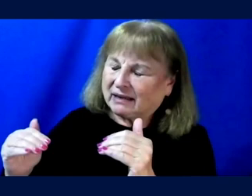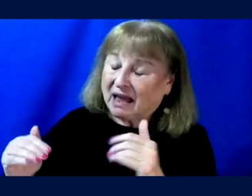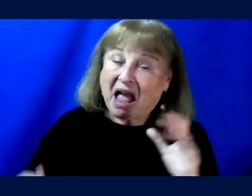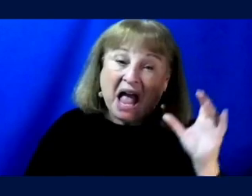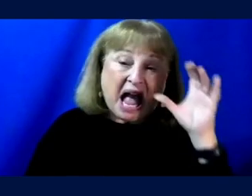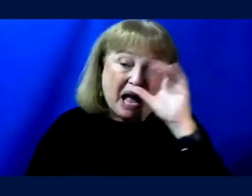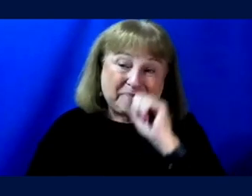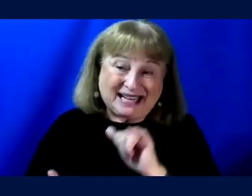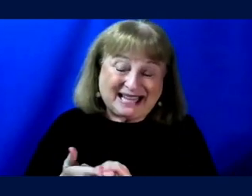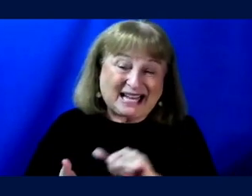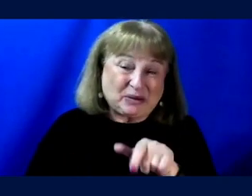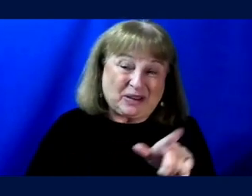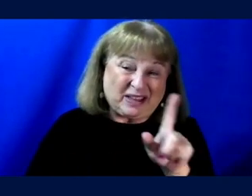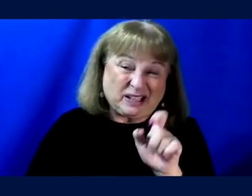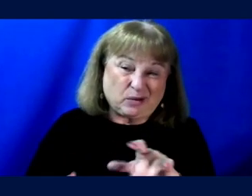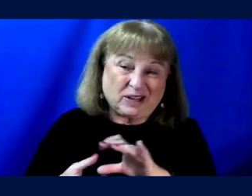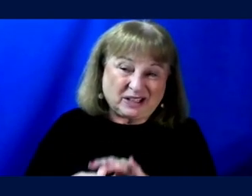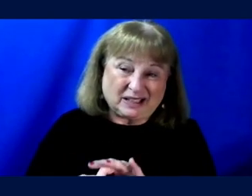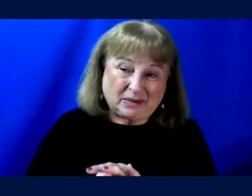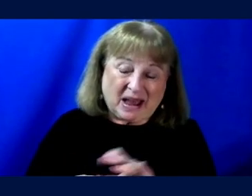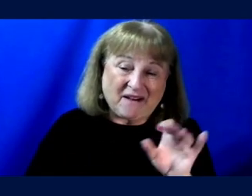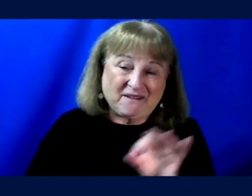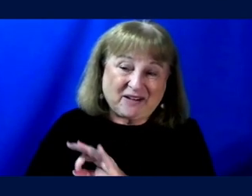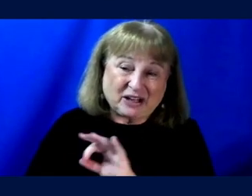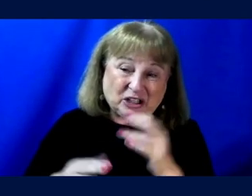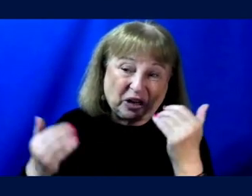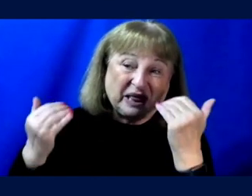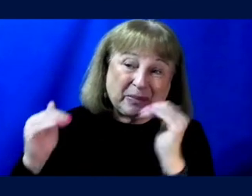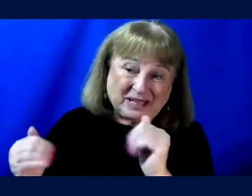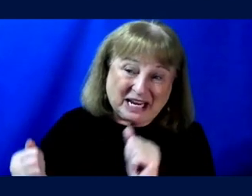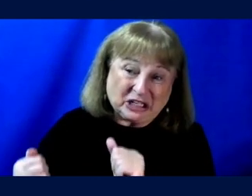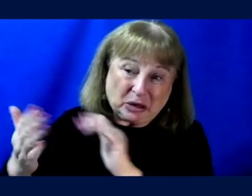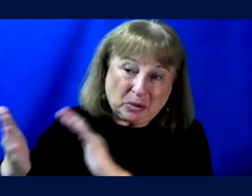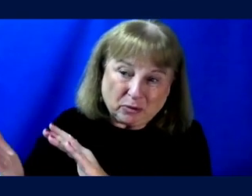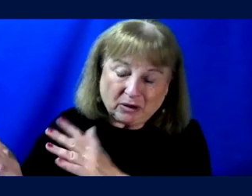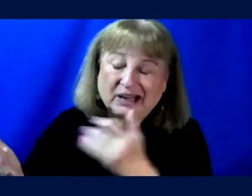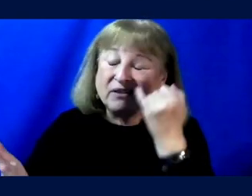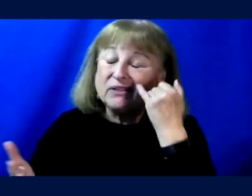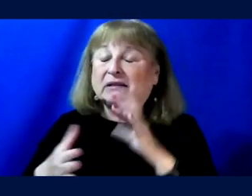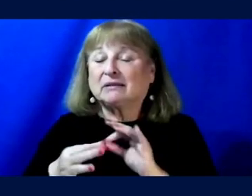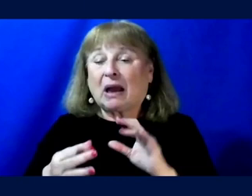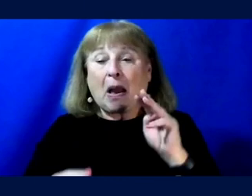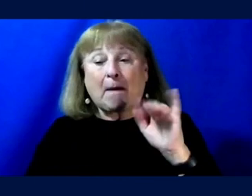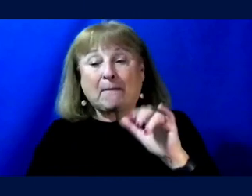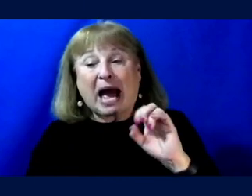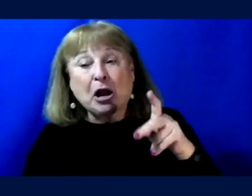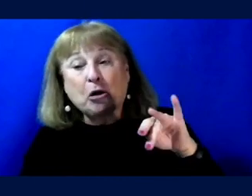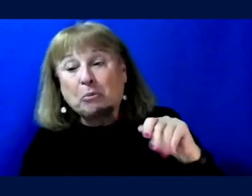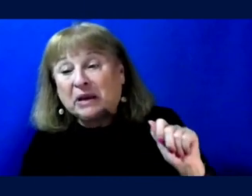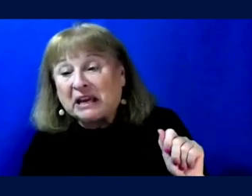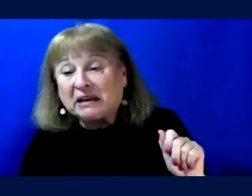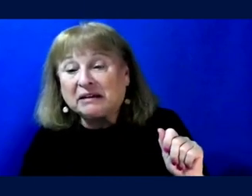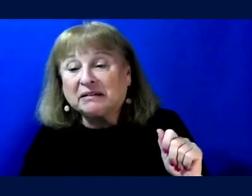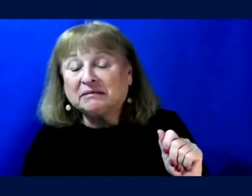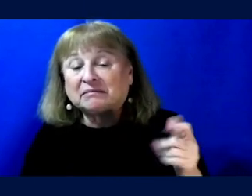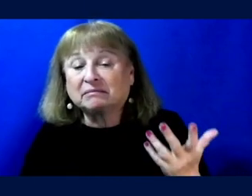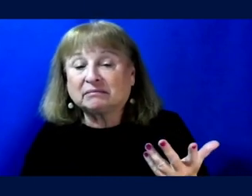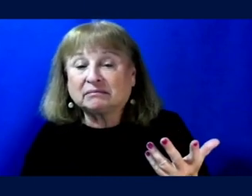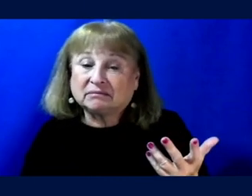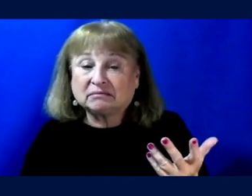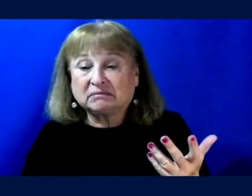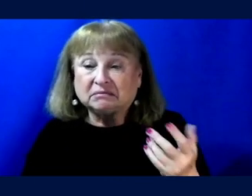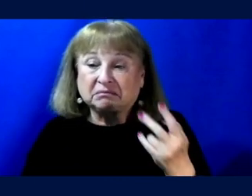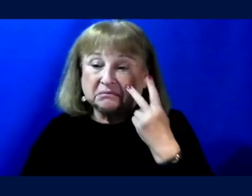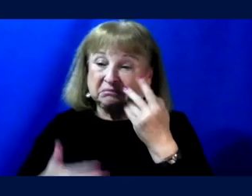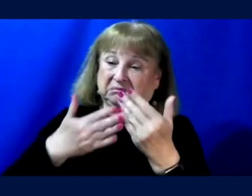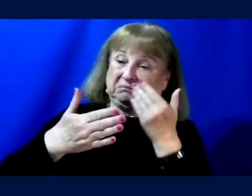guessing that's what this question is more about is the functional limitation approach. And so if you're talking about myopia, um, yeah, I mean, I